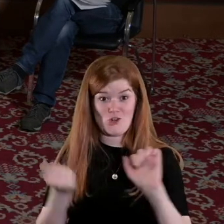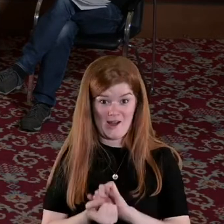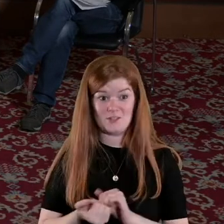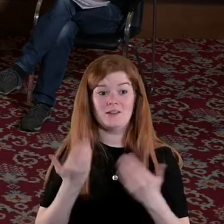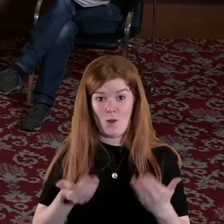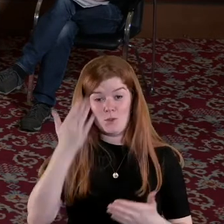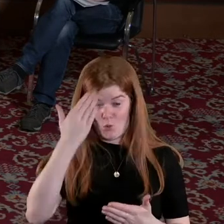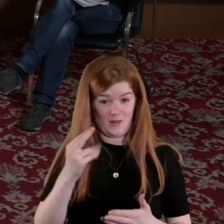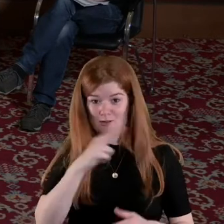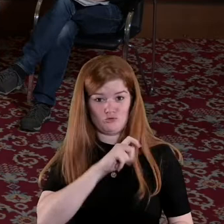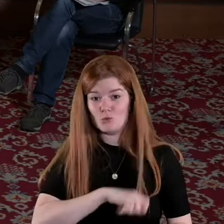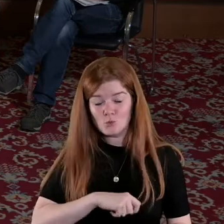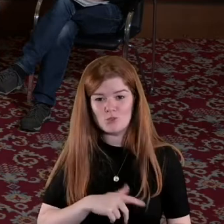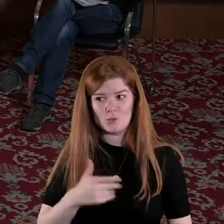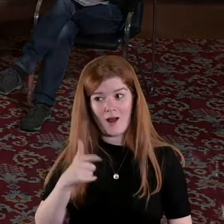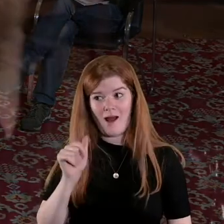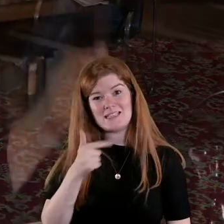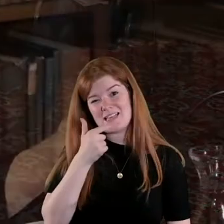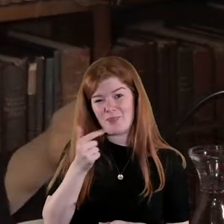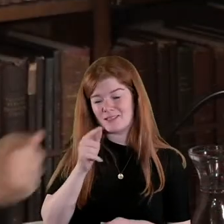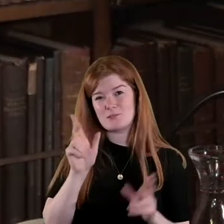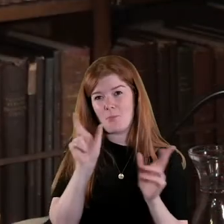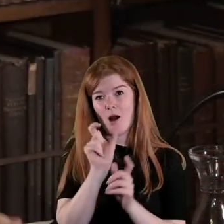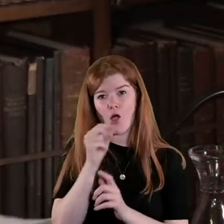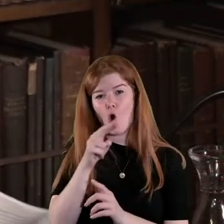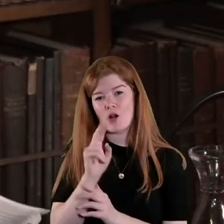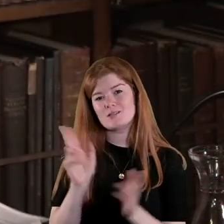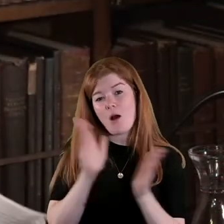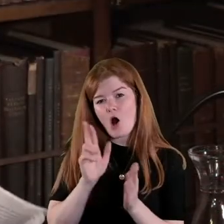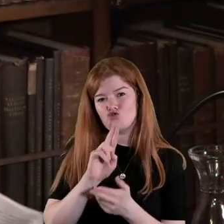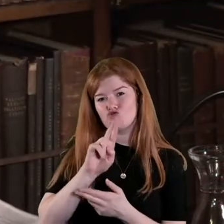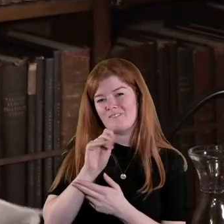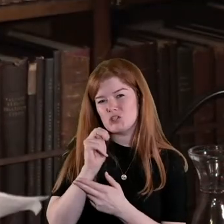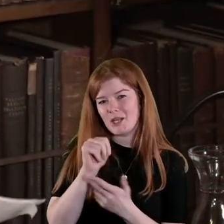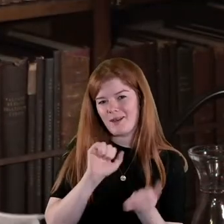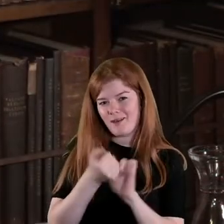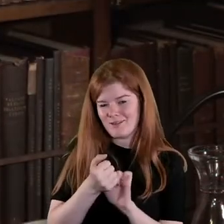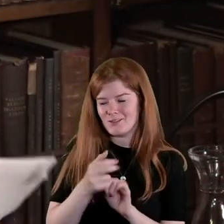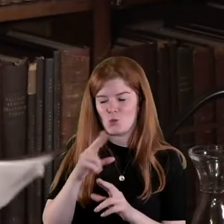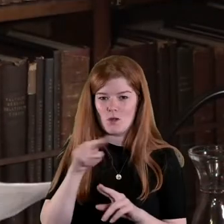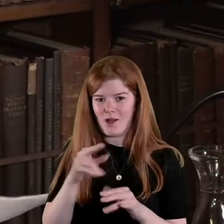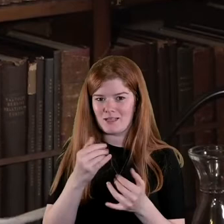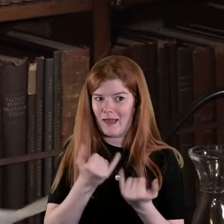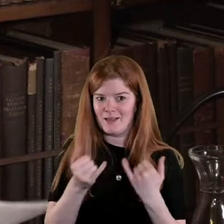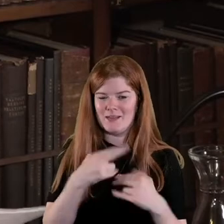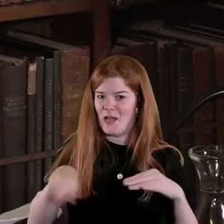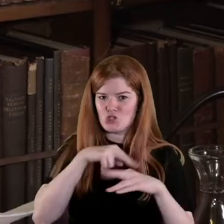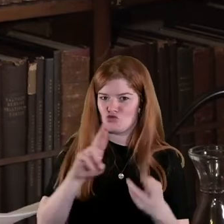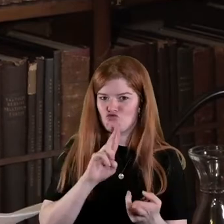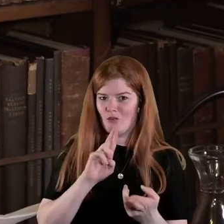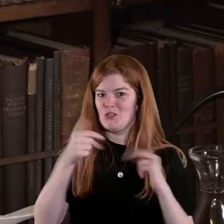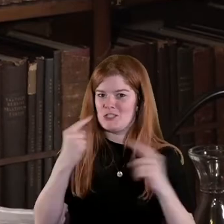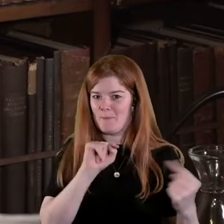revisionism and I say that with a small or I don't mean it in terms of how the nationalist revisionist debate evolved in the